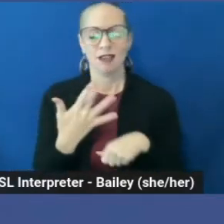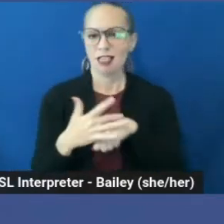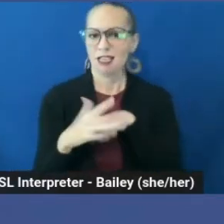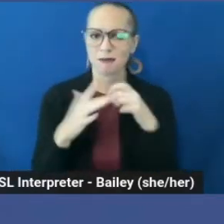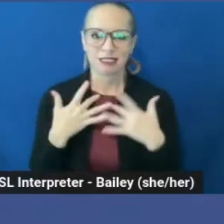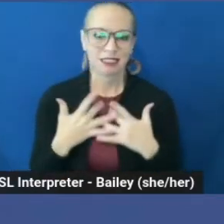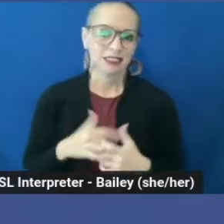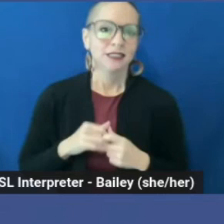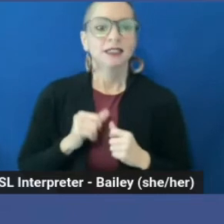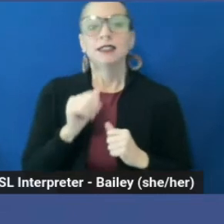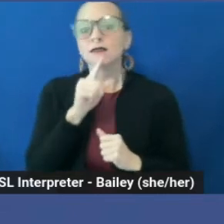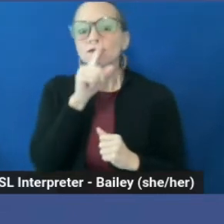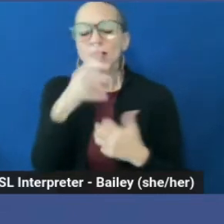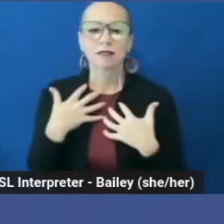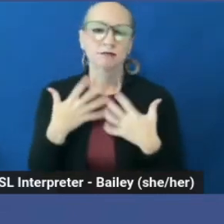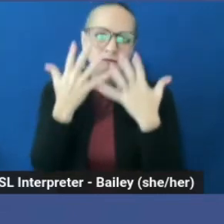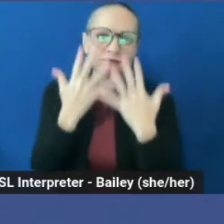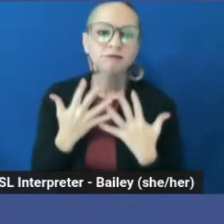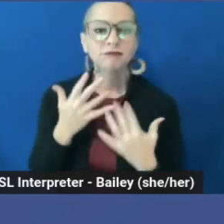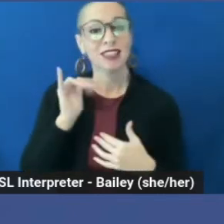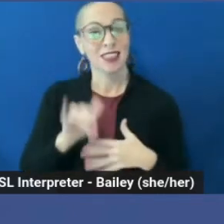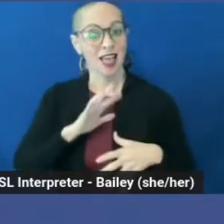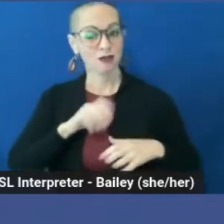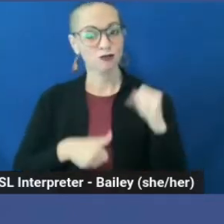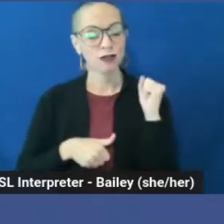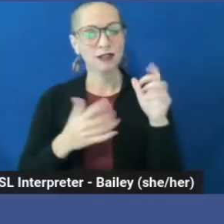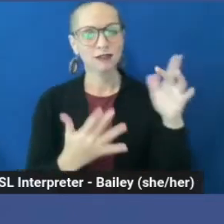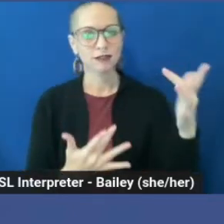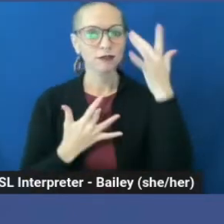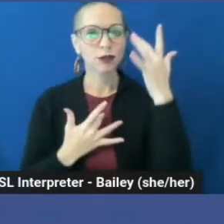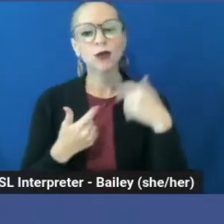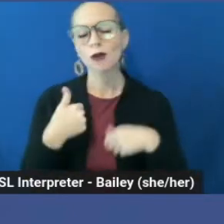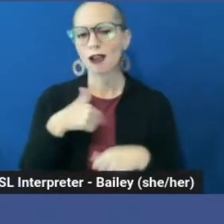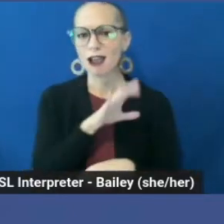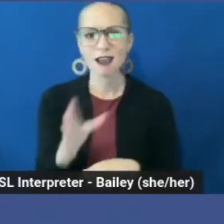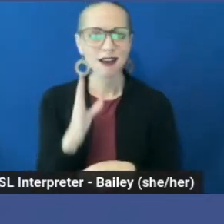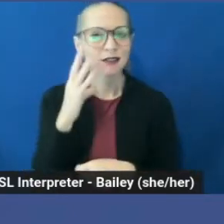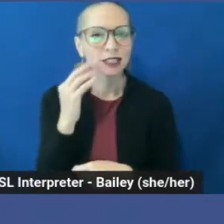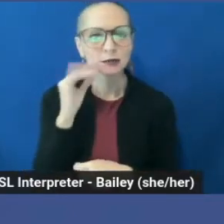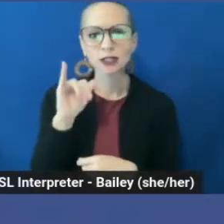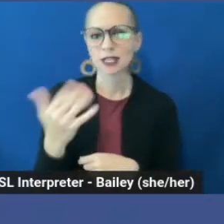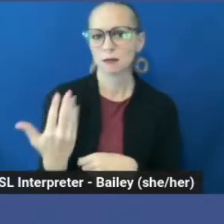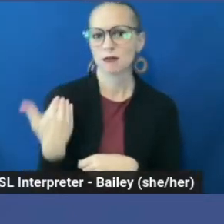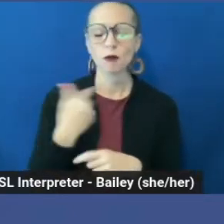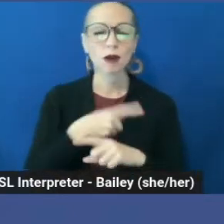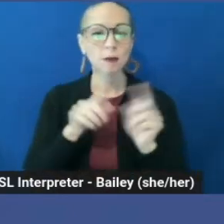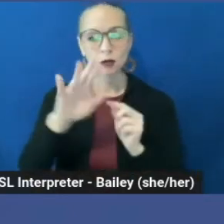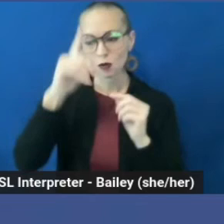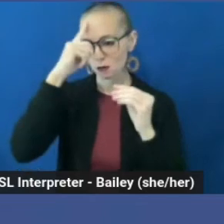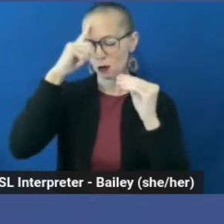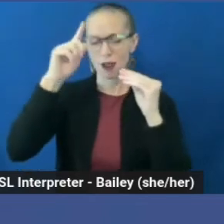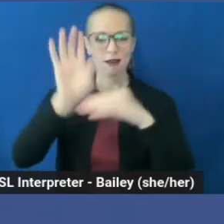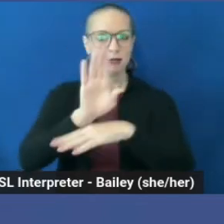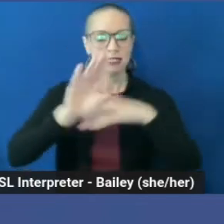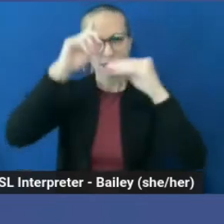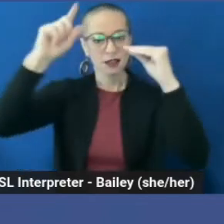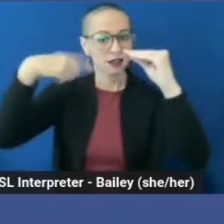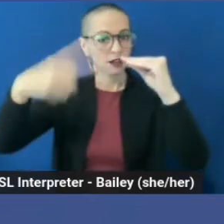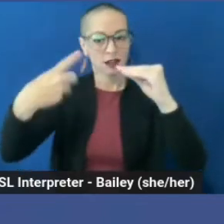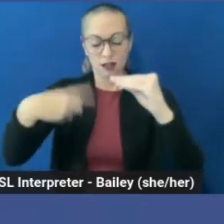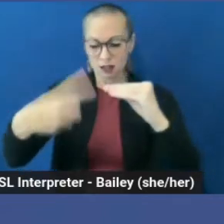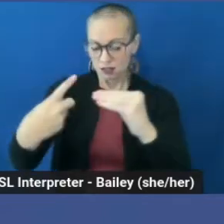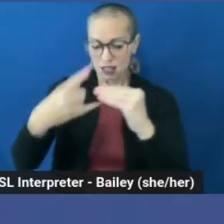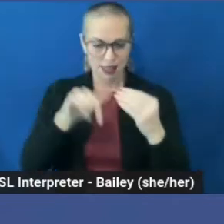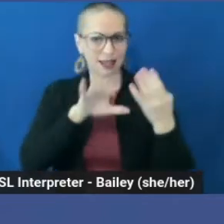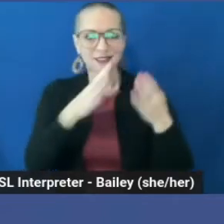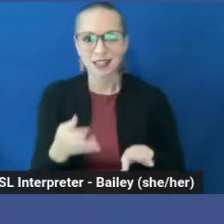And the grief flu, which was something I hadn't heard of before, but involves how your brain is so busy processing the death or